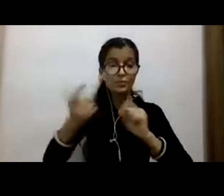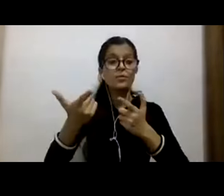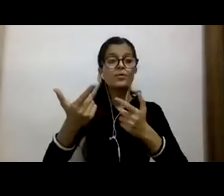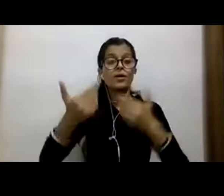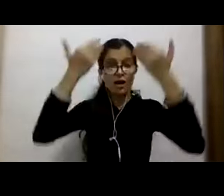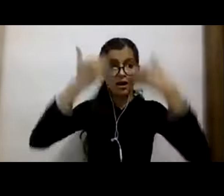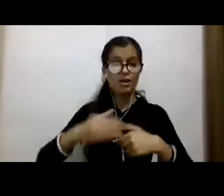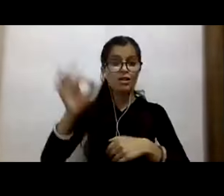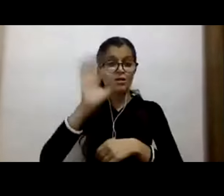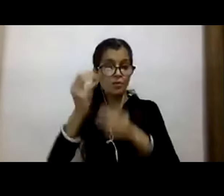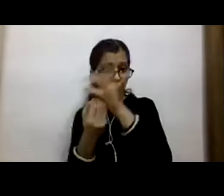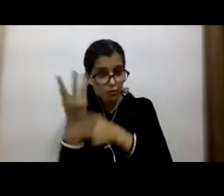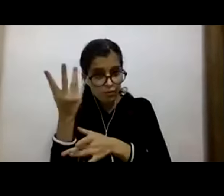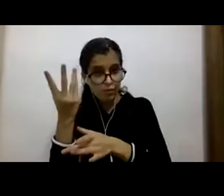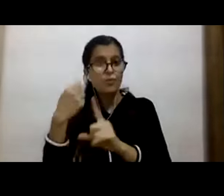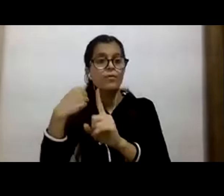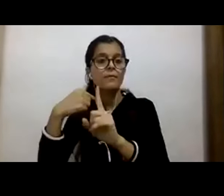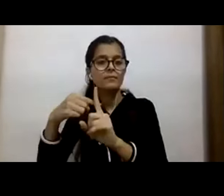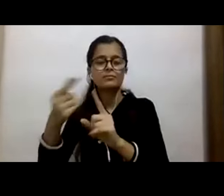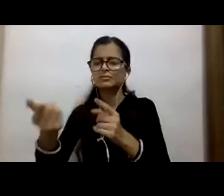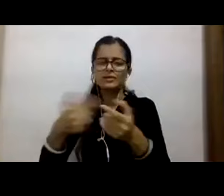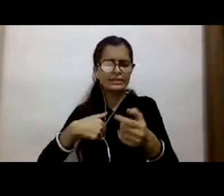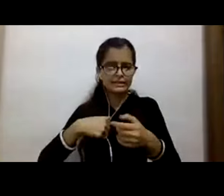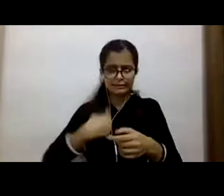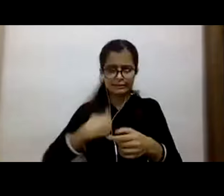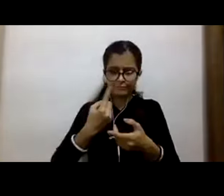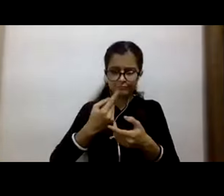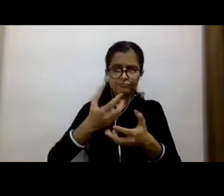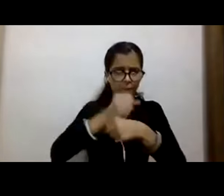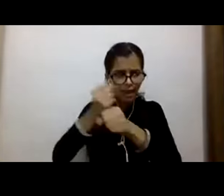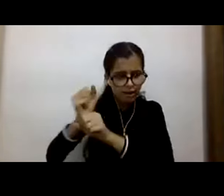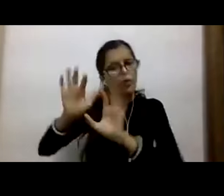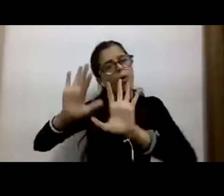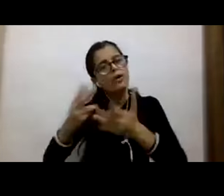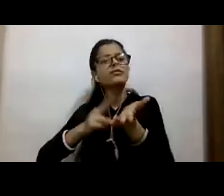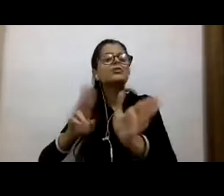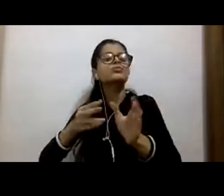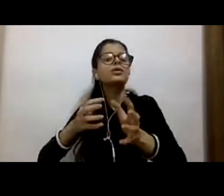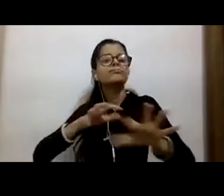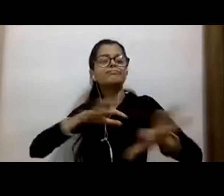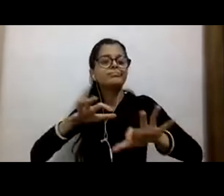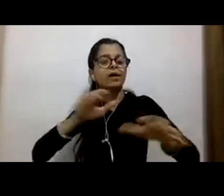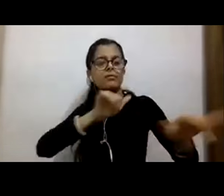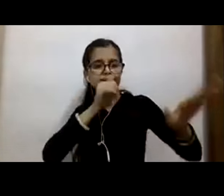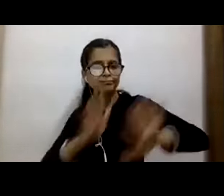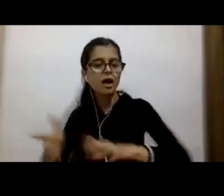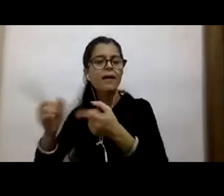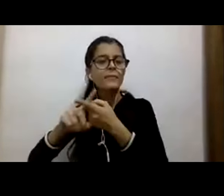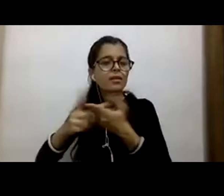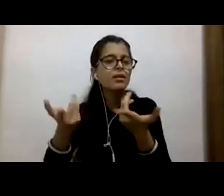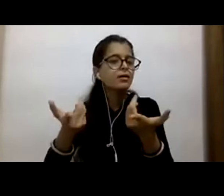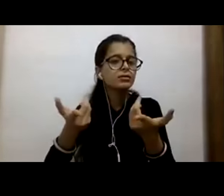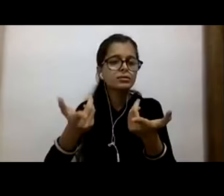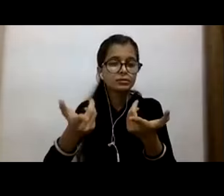excessive threat from whether it's man-made or natural disasters. We need to make sure that steps are taken to